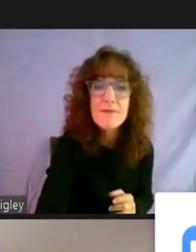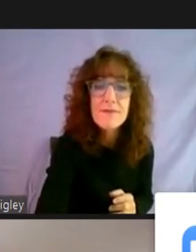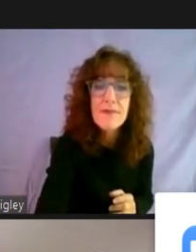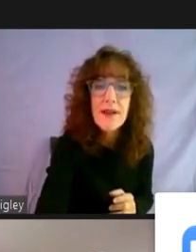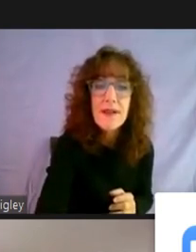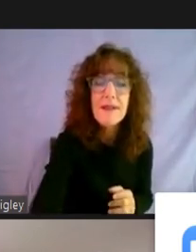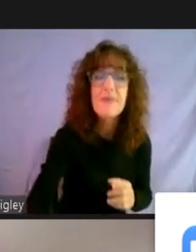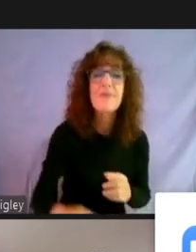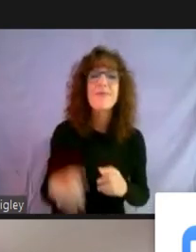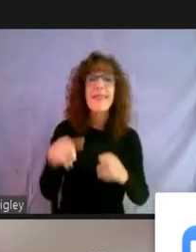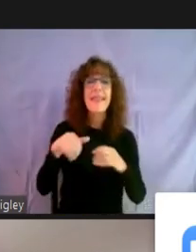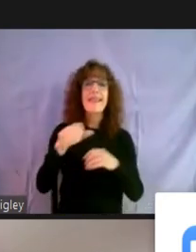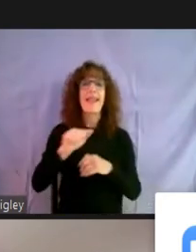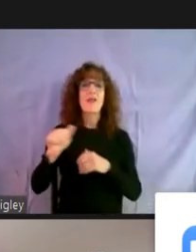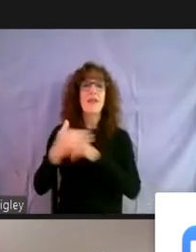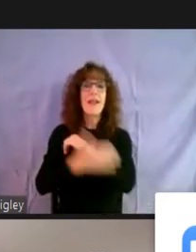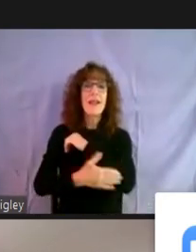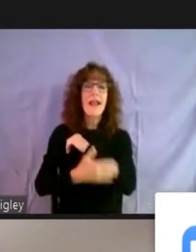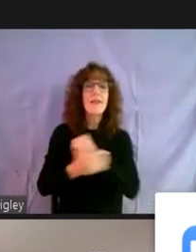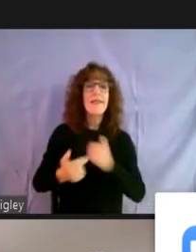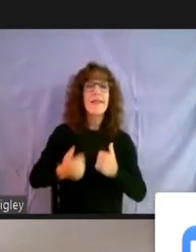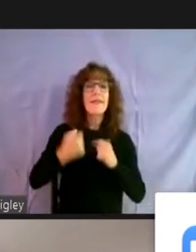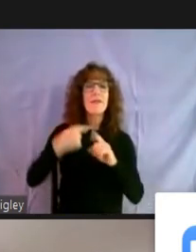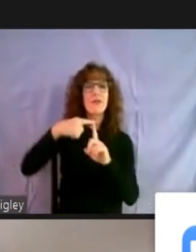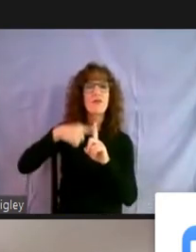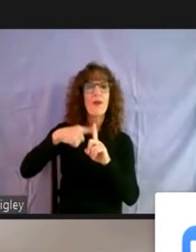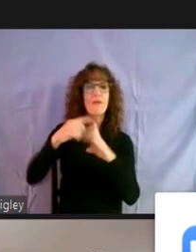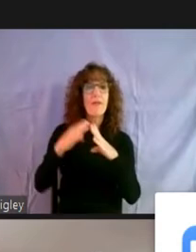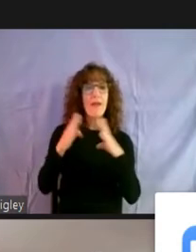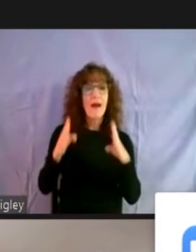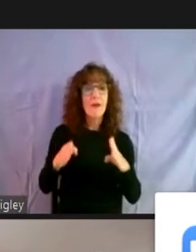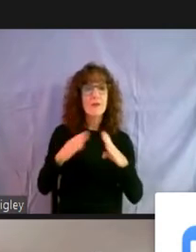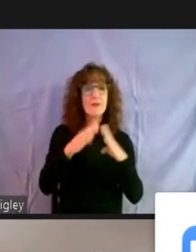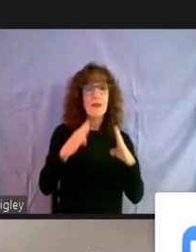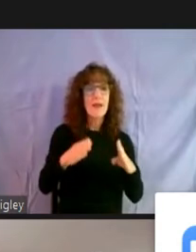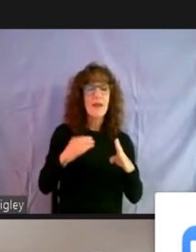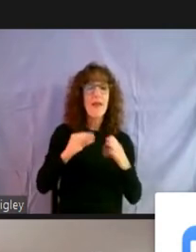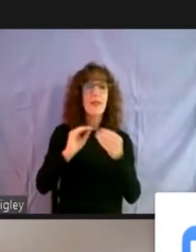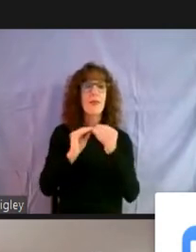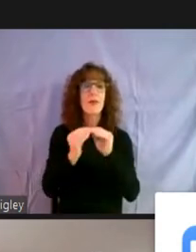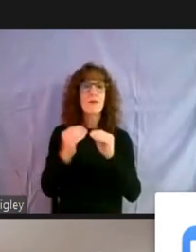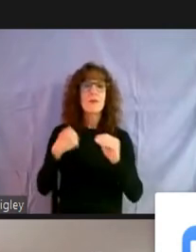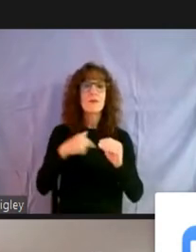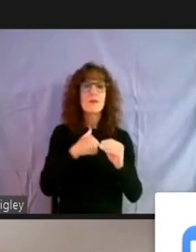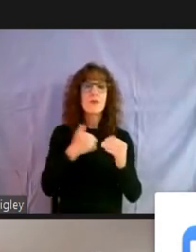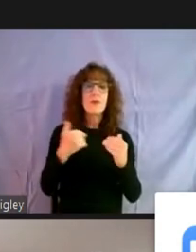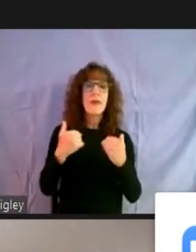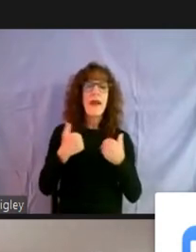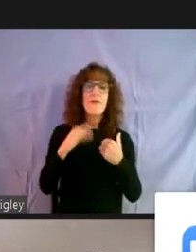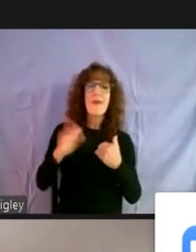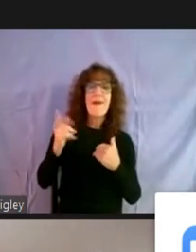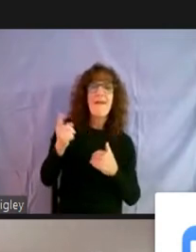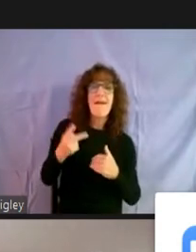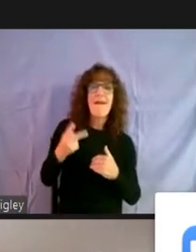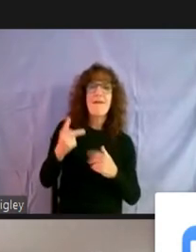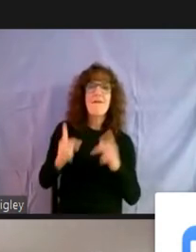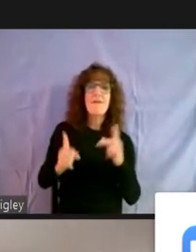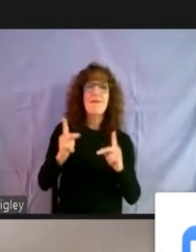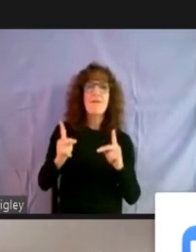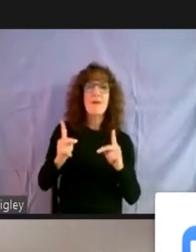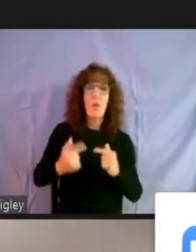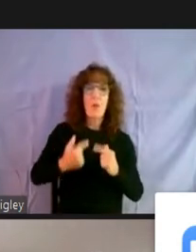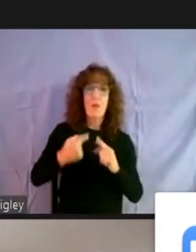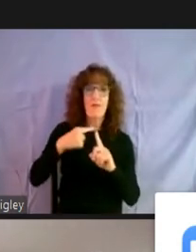rental housing. And the numbers that we have, about half of the people in rental